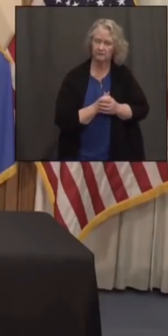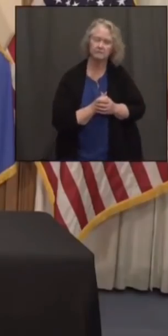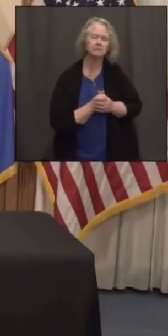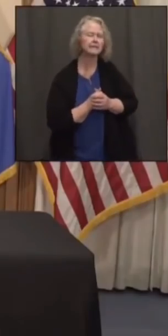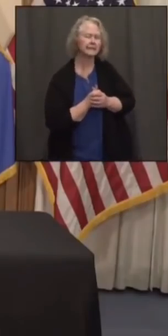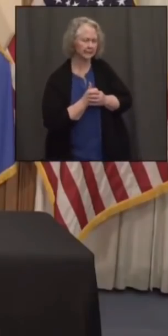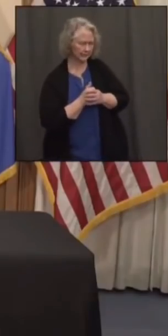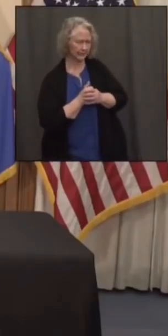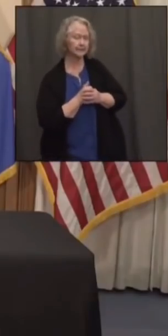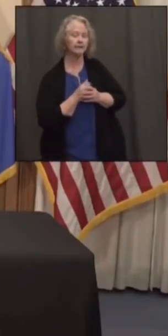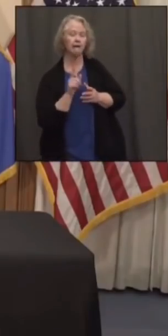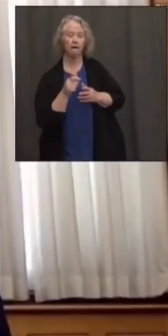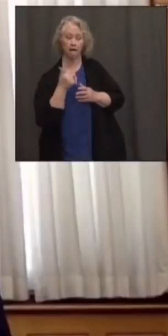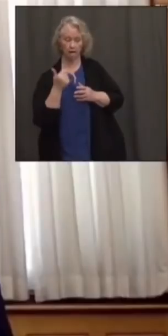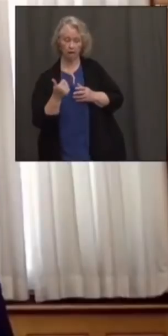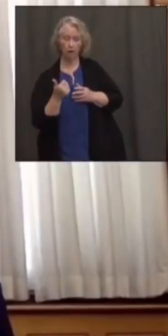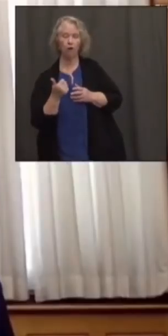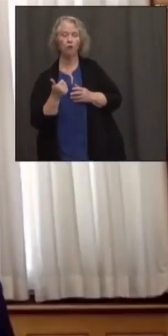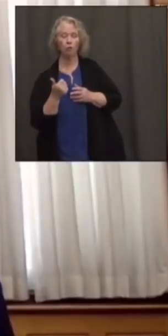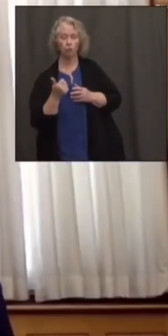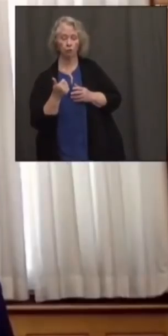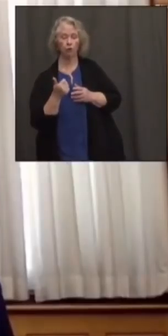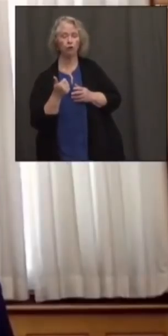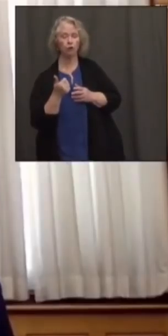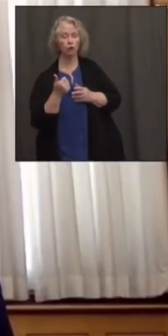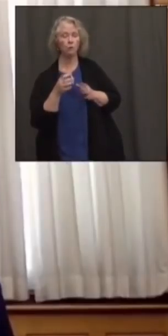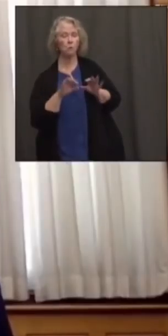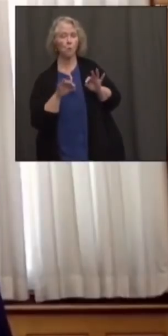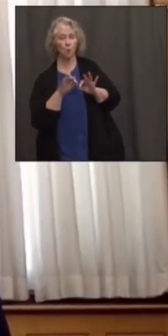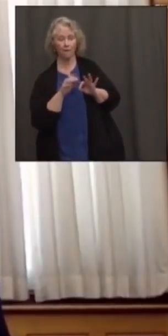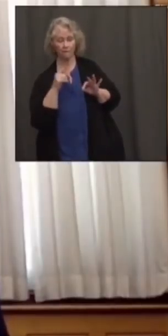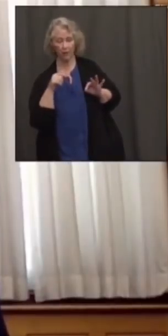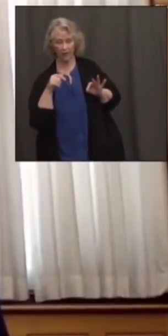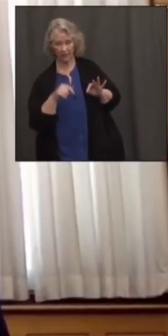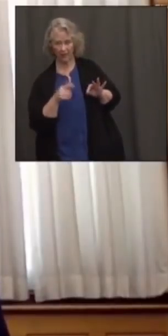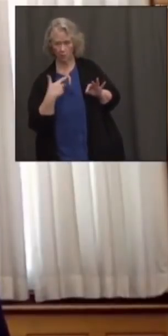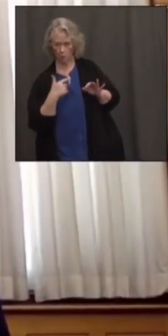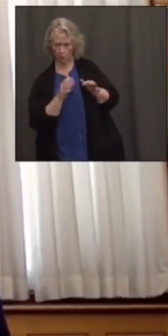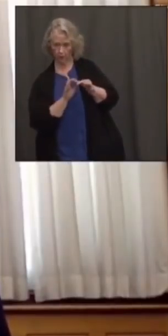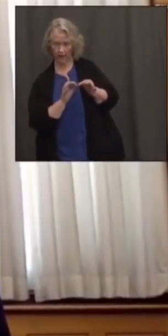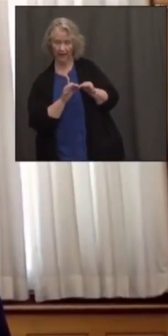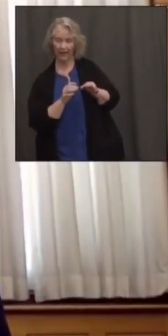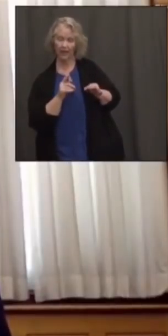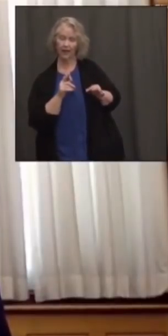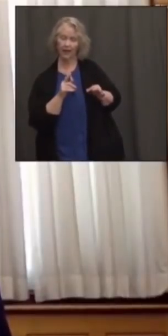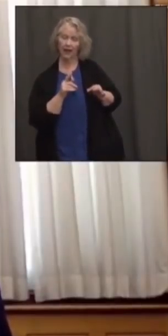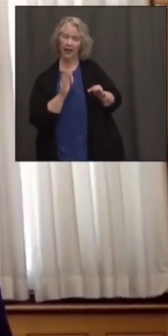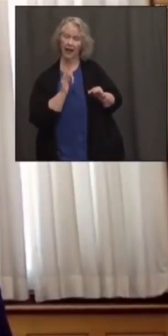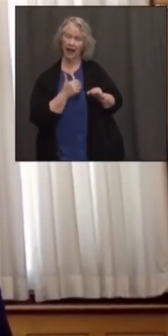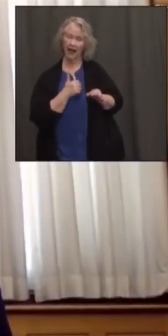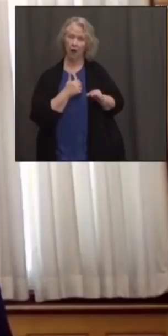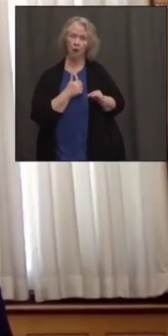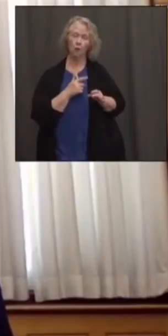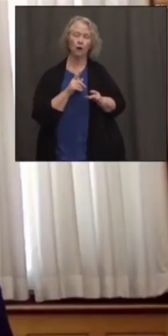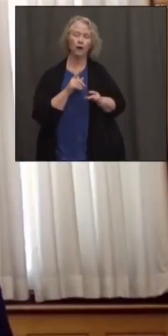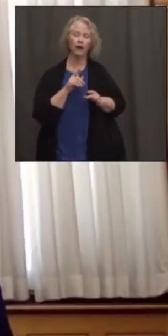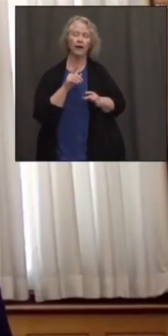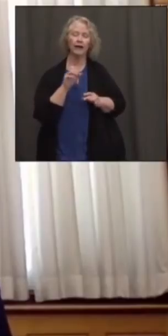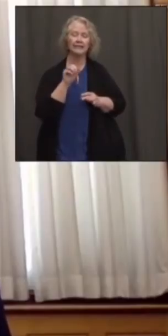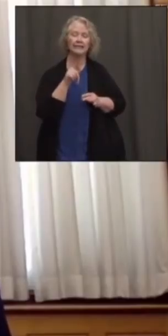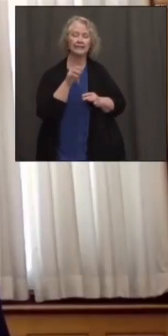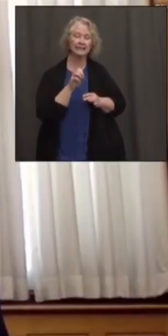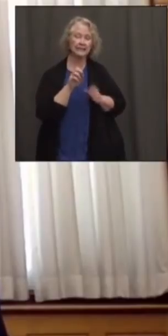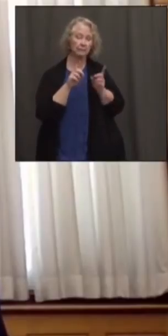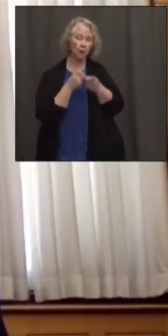other important element of this, Alex, that's worth mentioning is the work that our State Department of Public Health is doing with